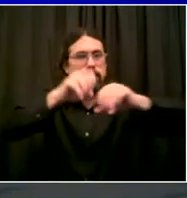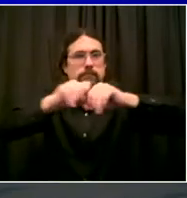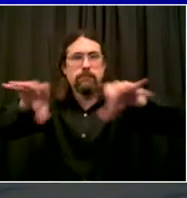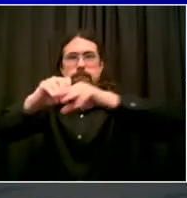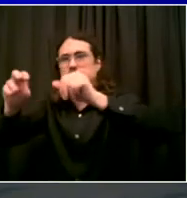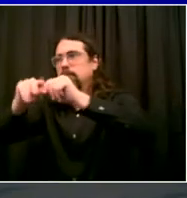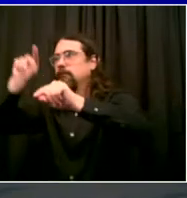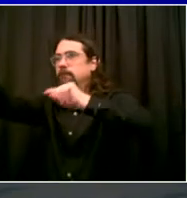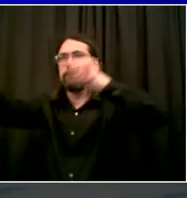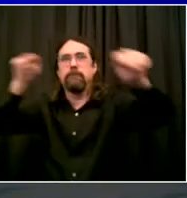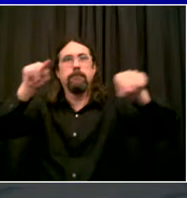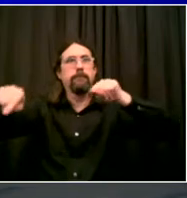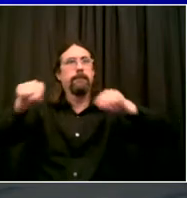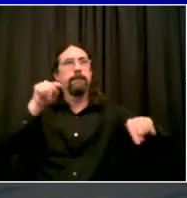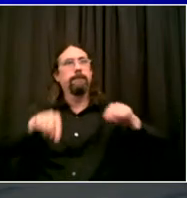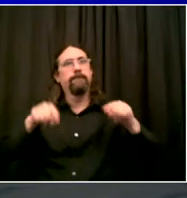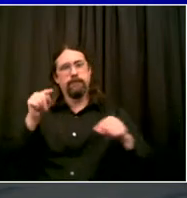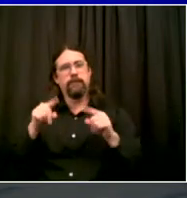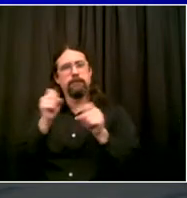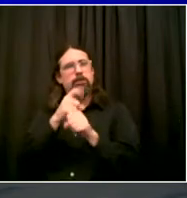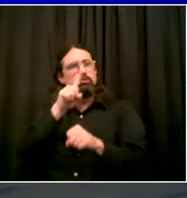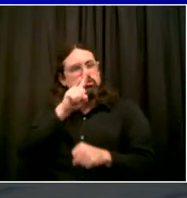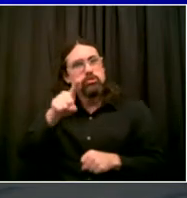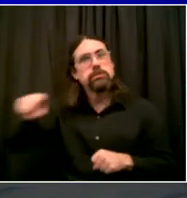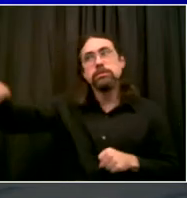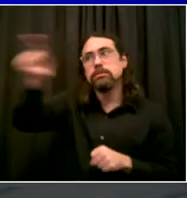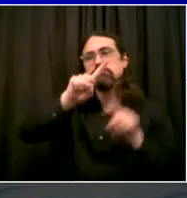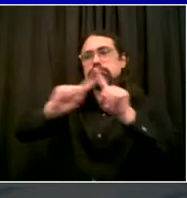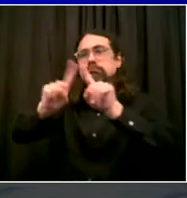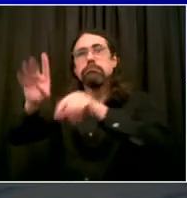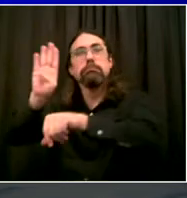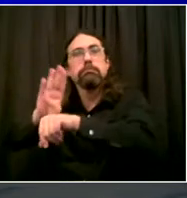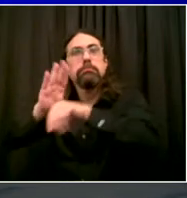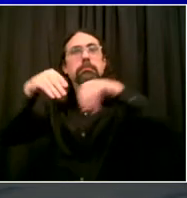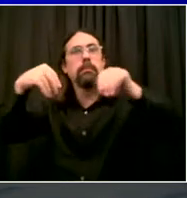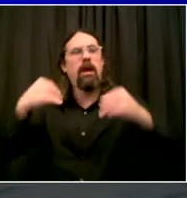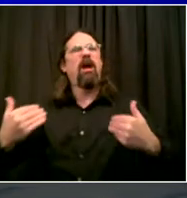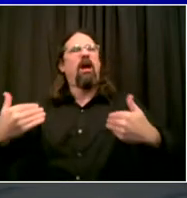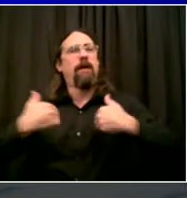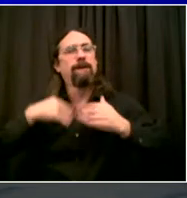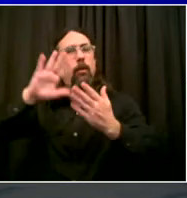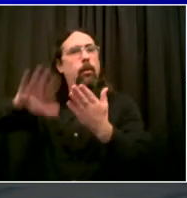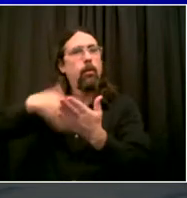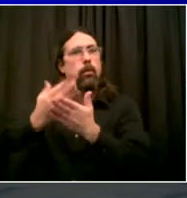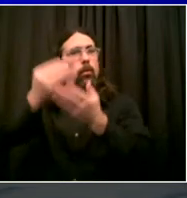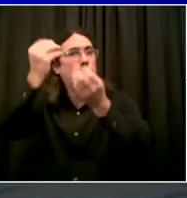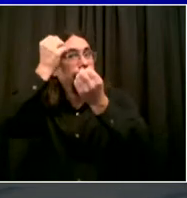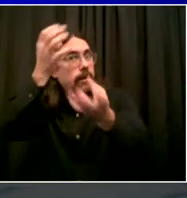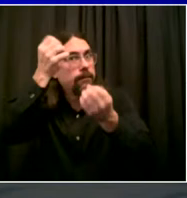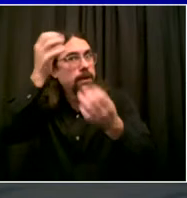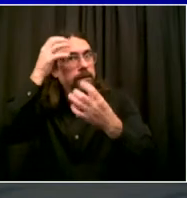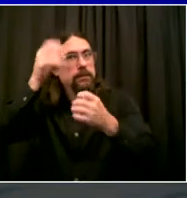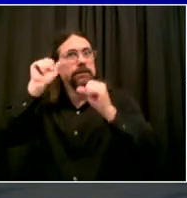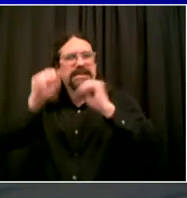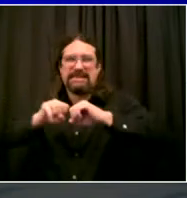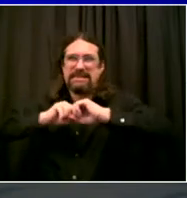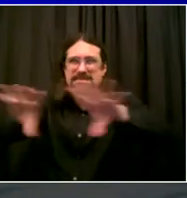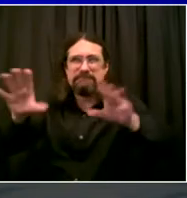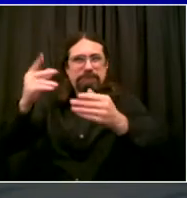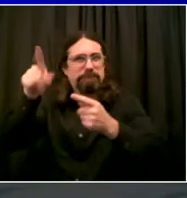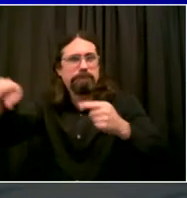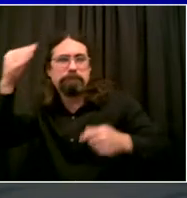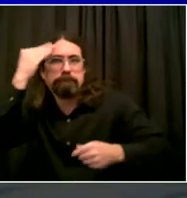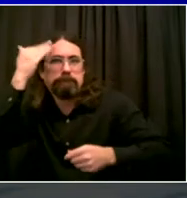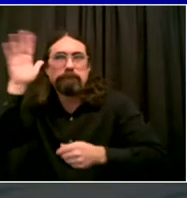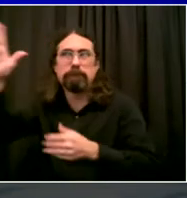particular program, our open storefronts program. So once again, our our telephone number, if you need to reach us by our hotline